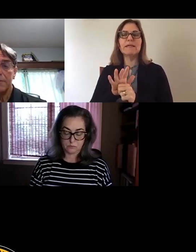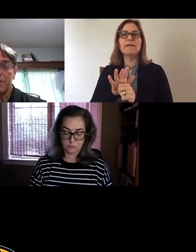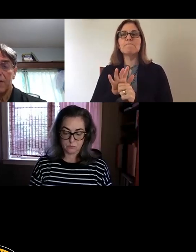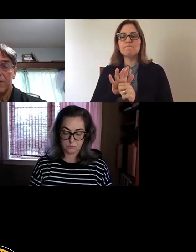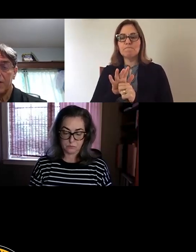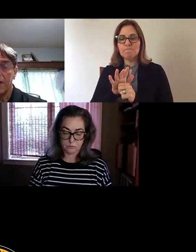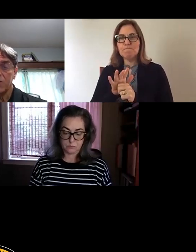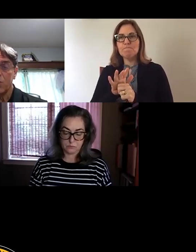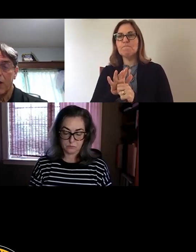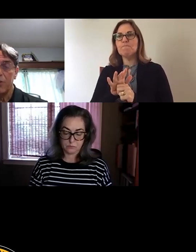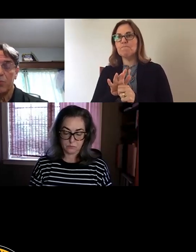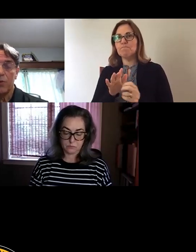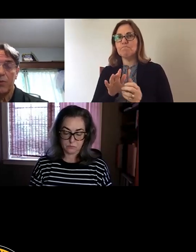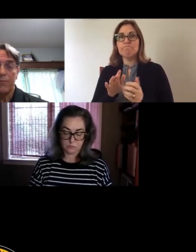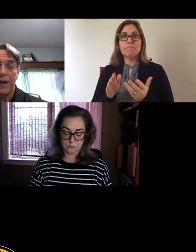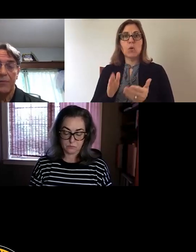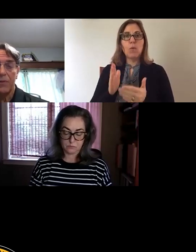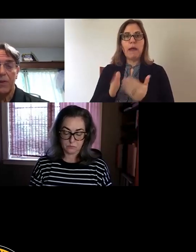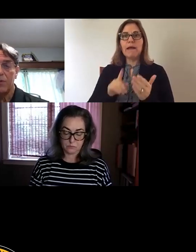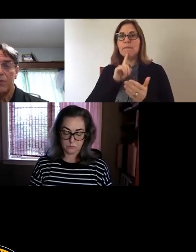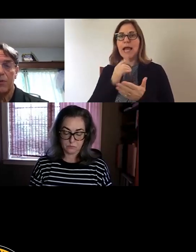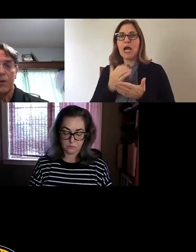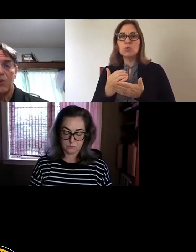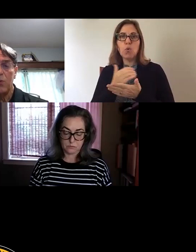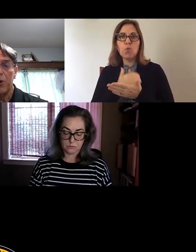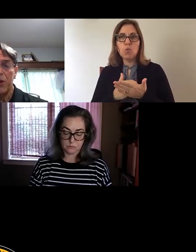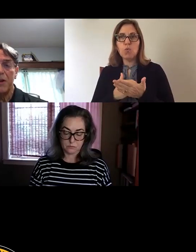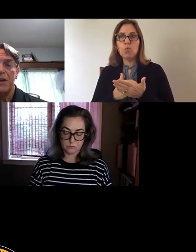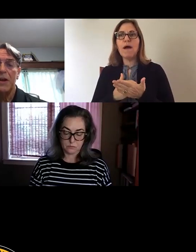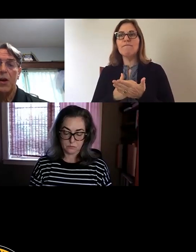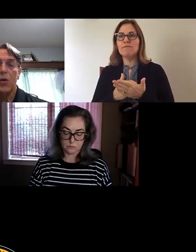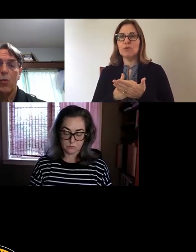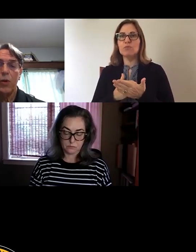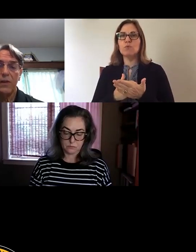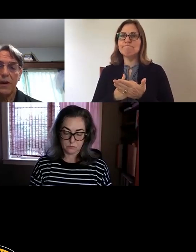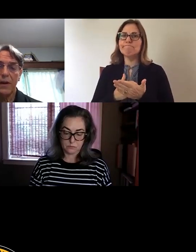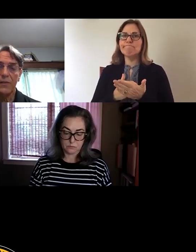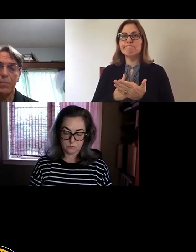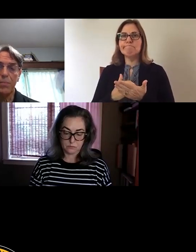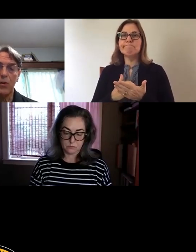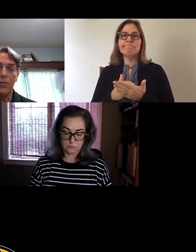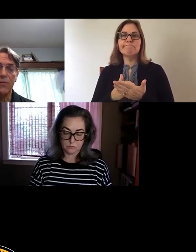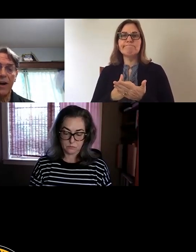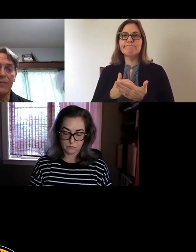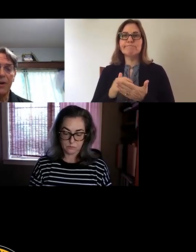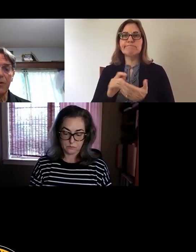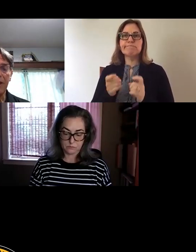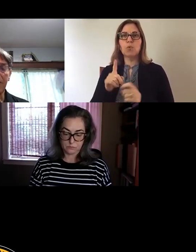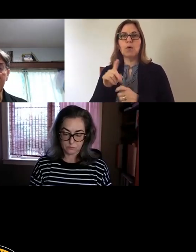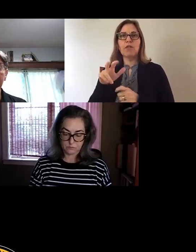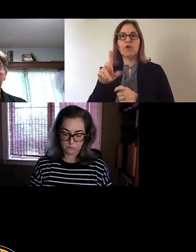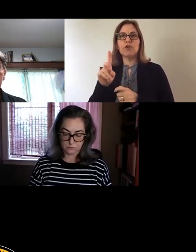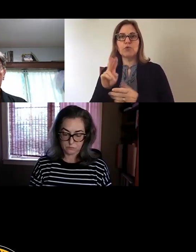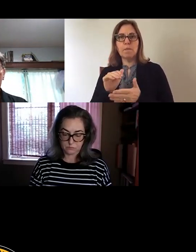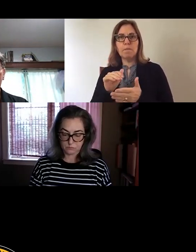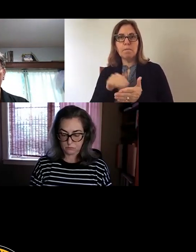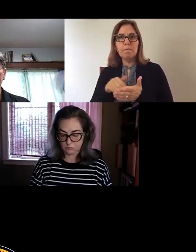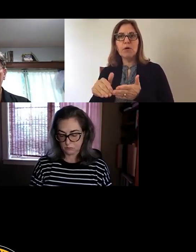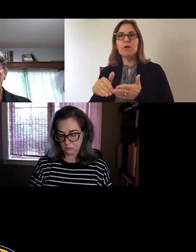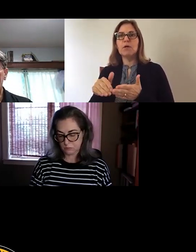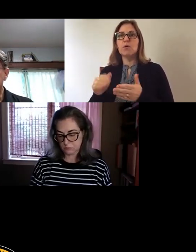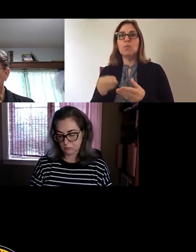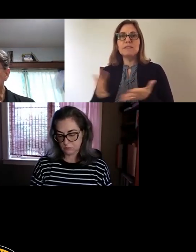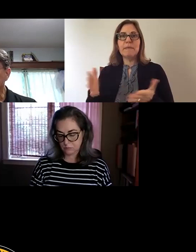as I said, the actual revenues were $532 million. We spent over $587 million.